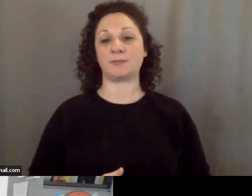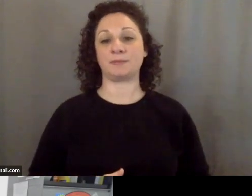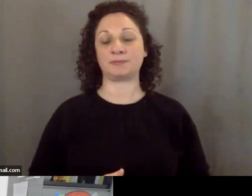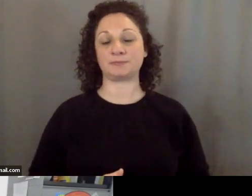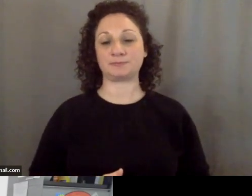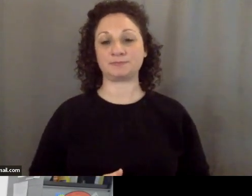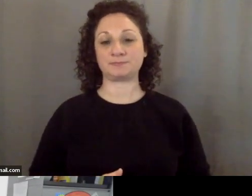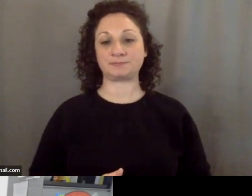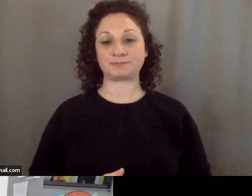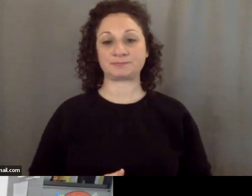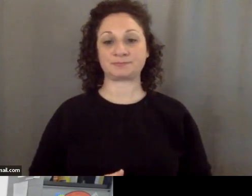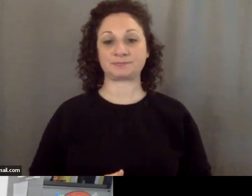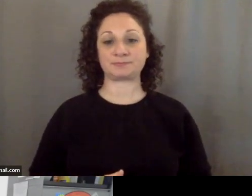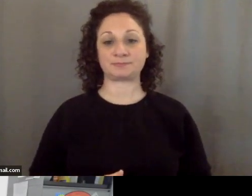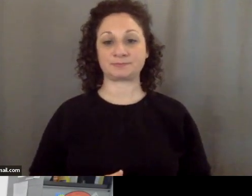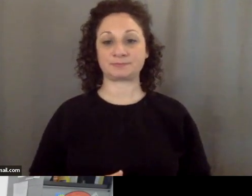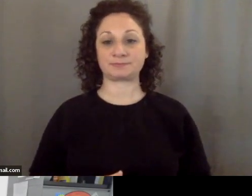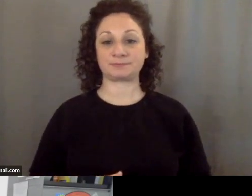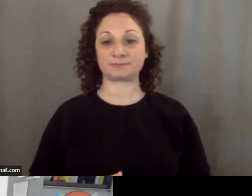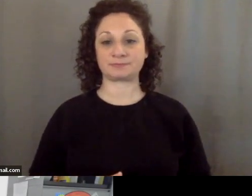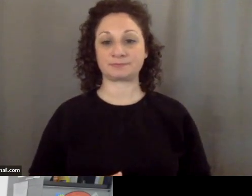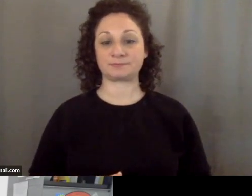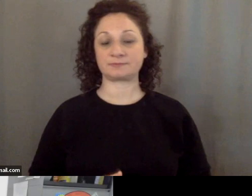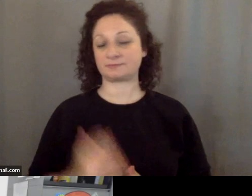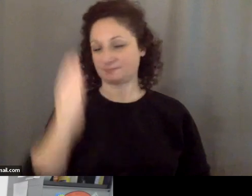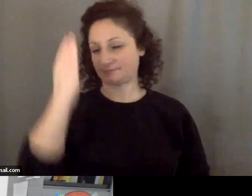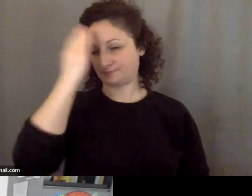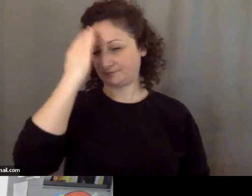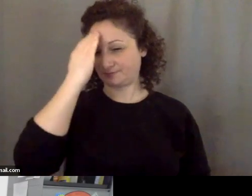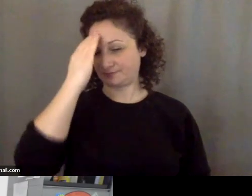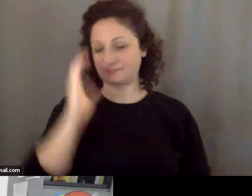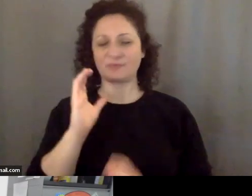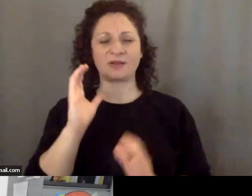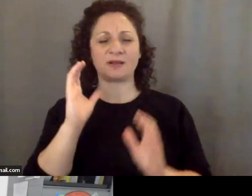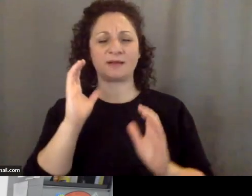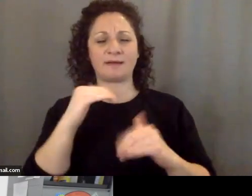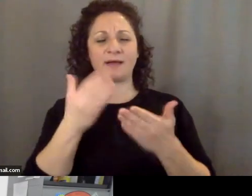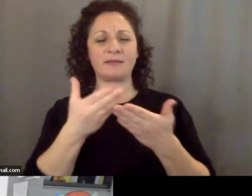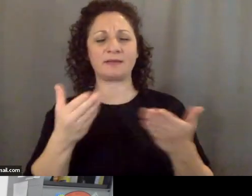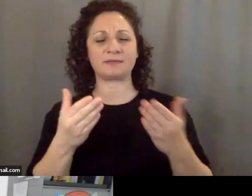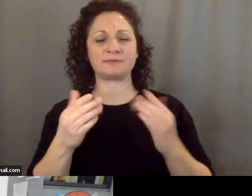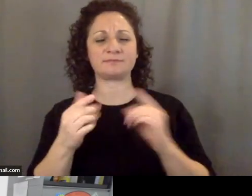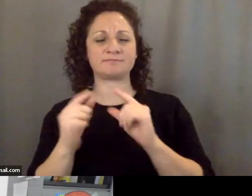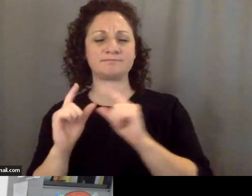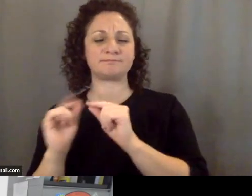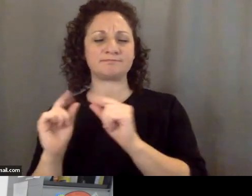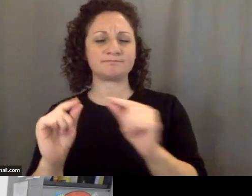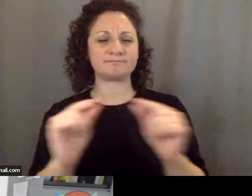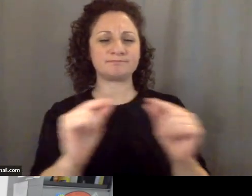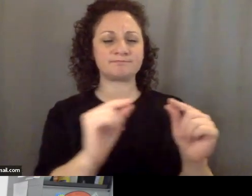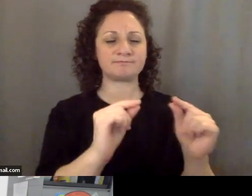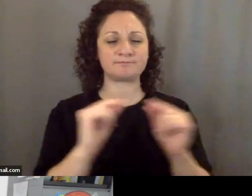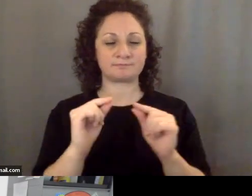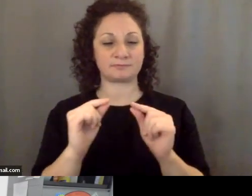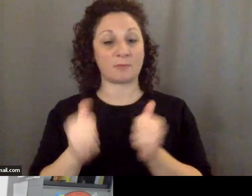various odd things said, mostly by people who shouldn't be